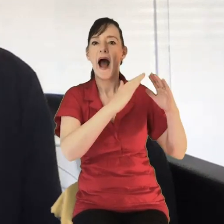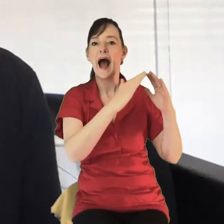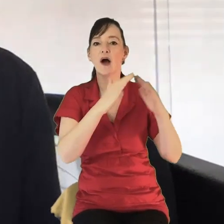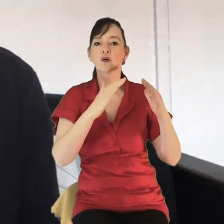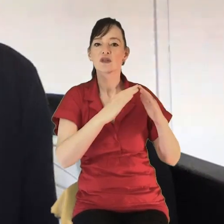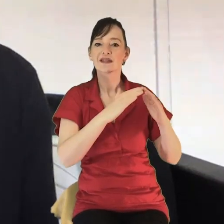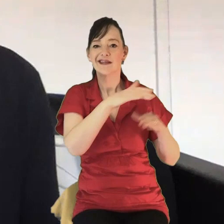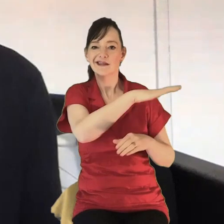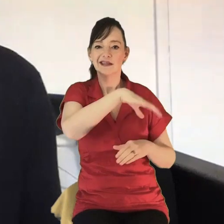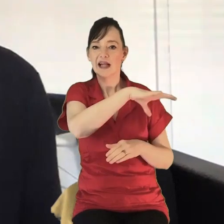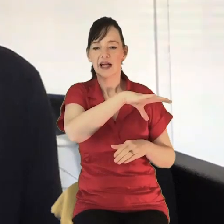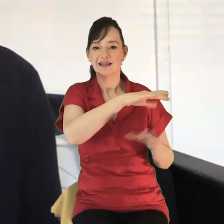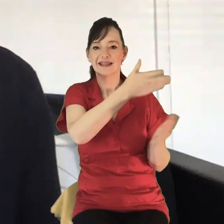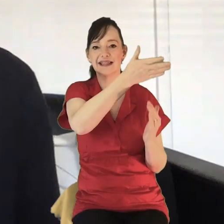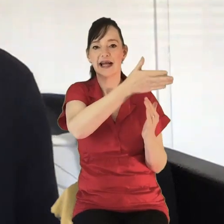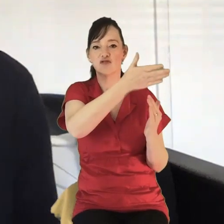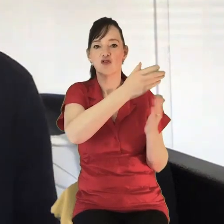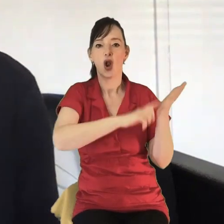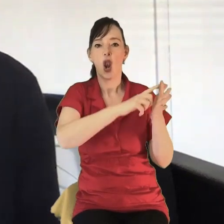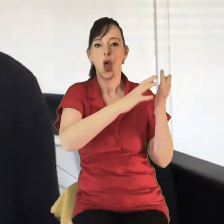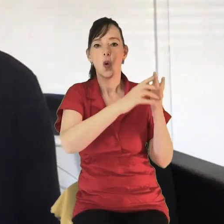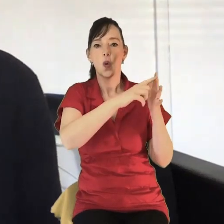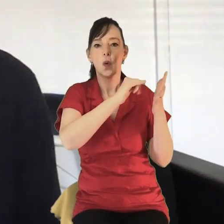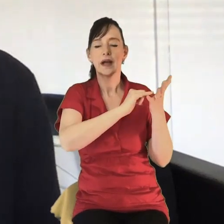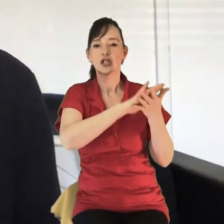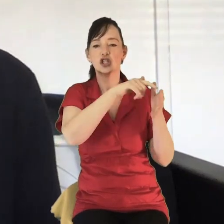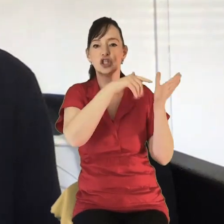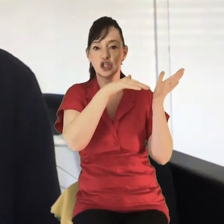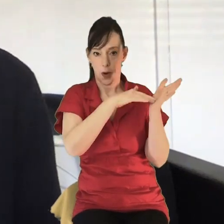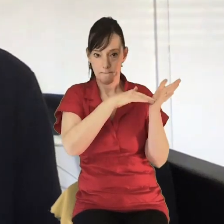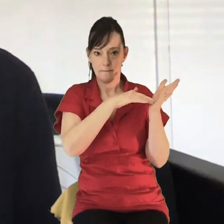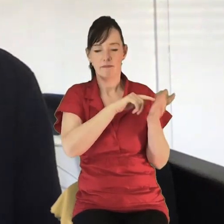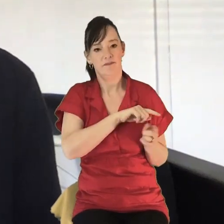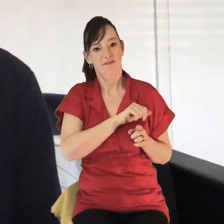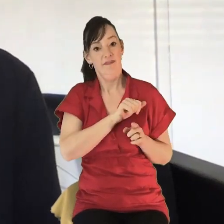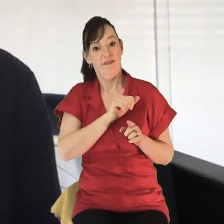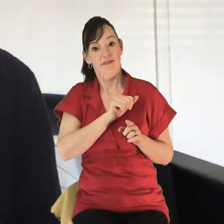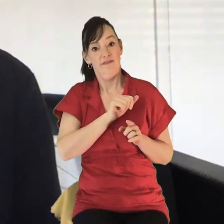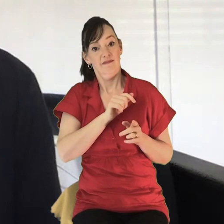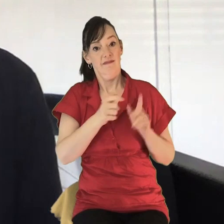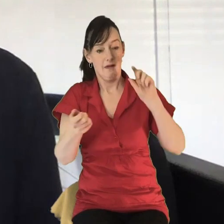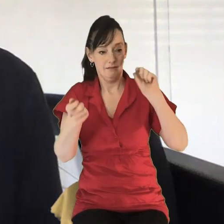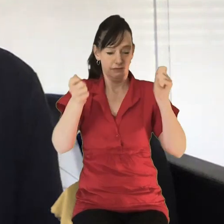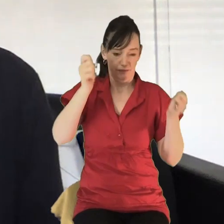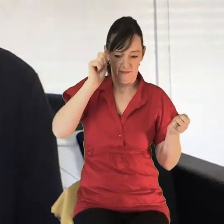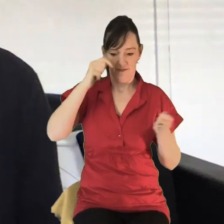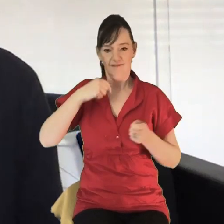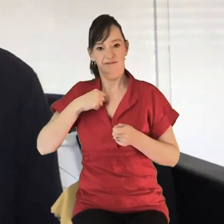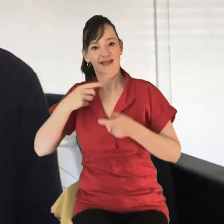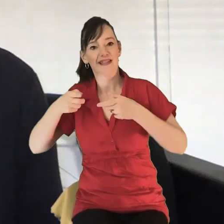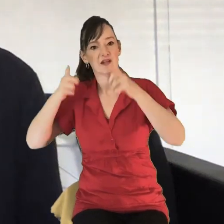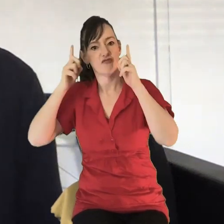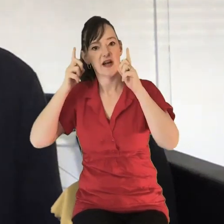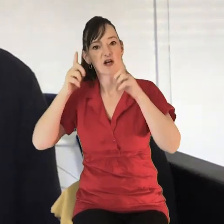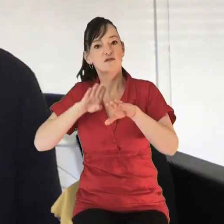Lewisham there. My other hat is working as director of training and mentoring for London City Mission, which is a